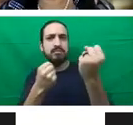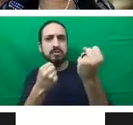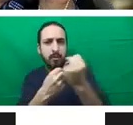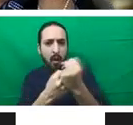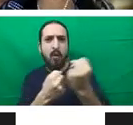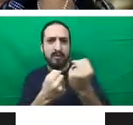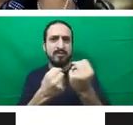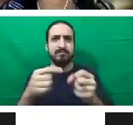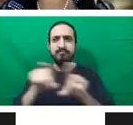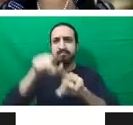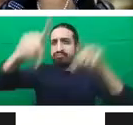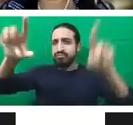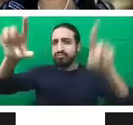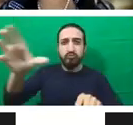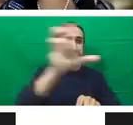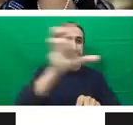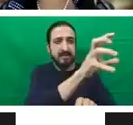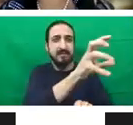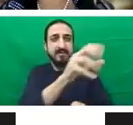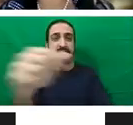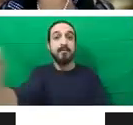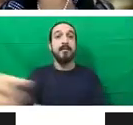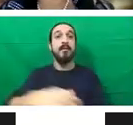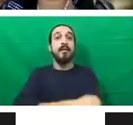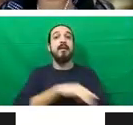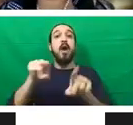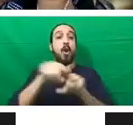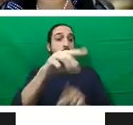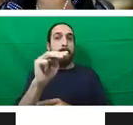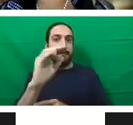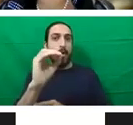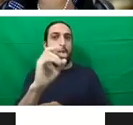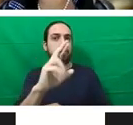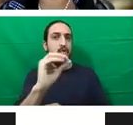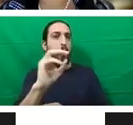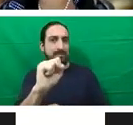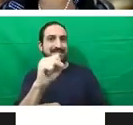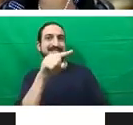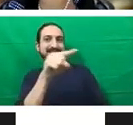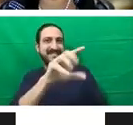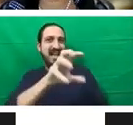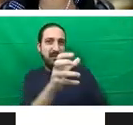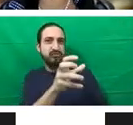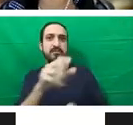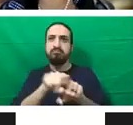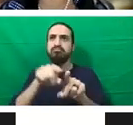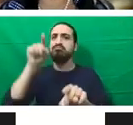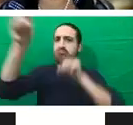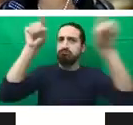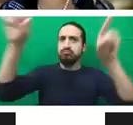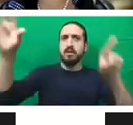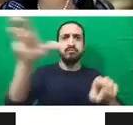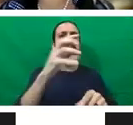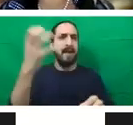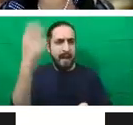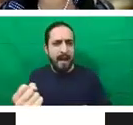but all over the world, secure universal access to sexual and reproductive health and rights, to gender equality and to